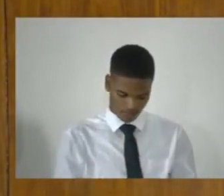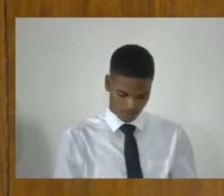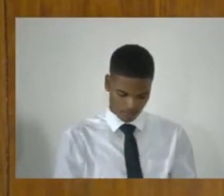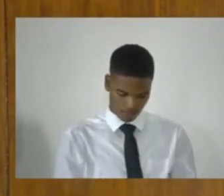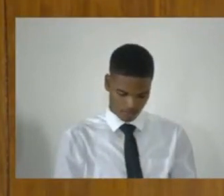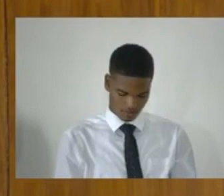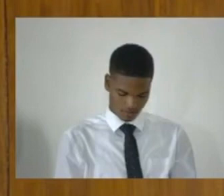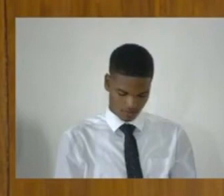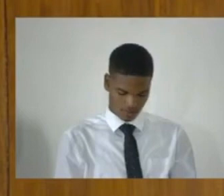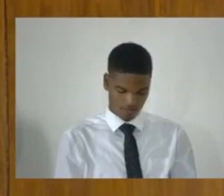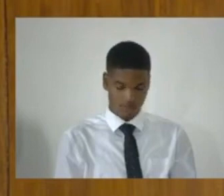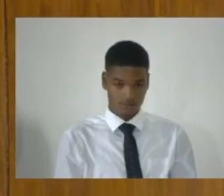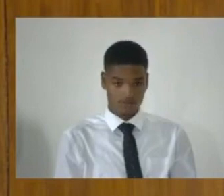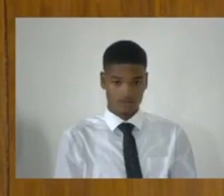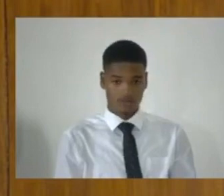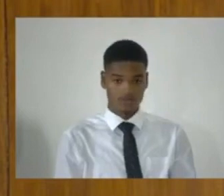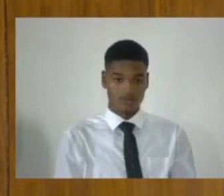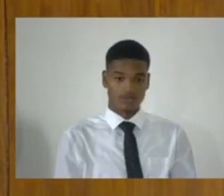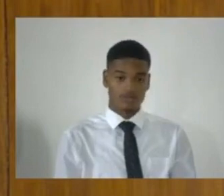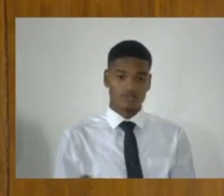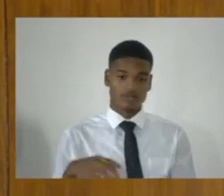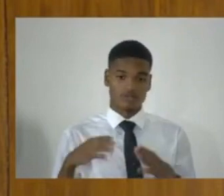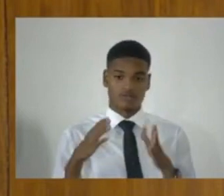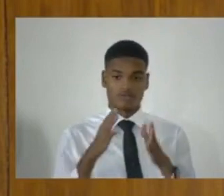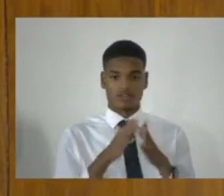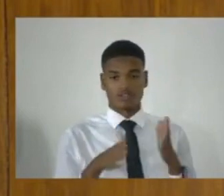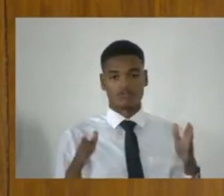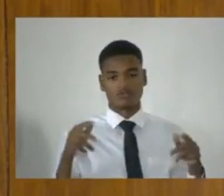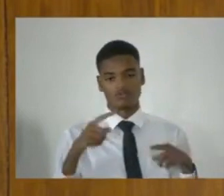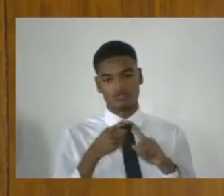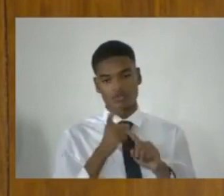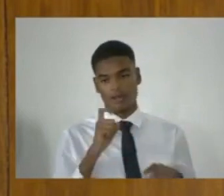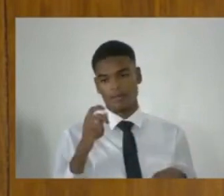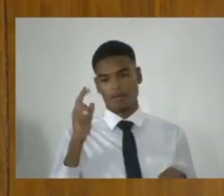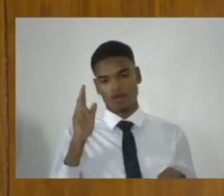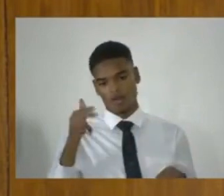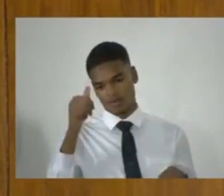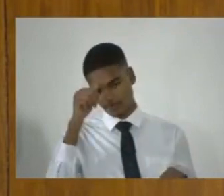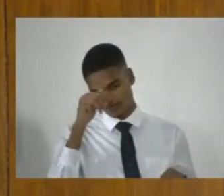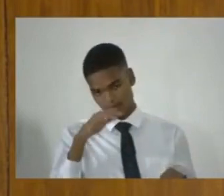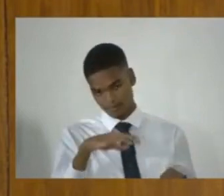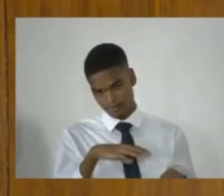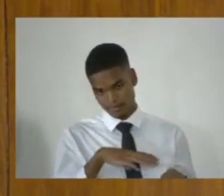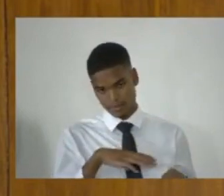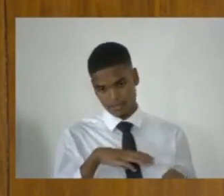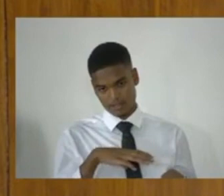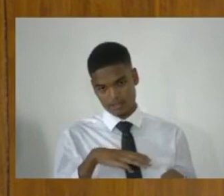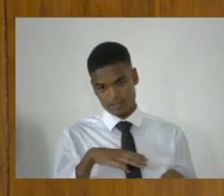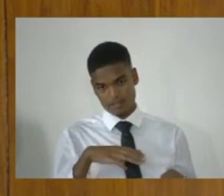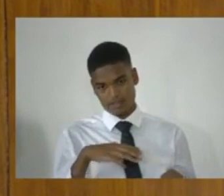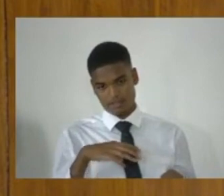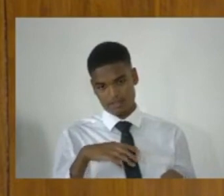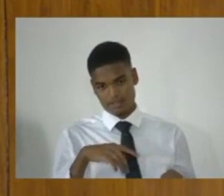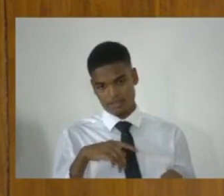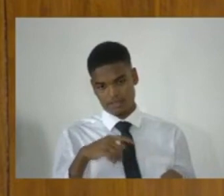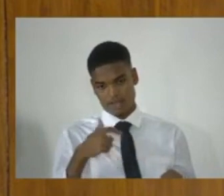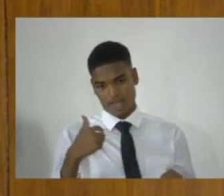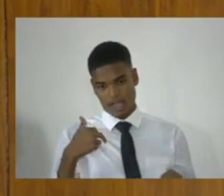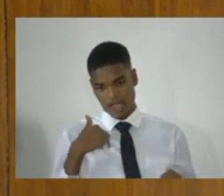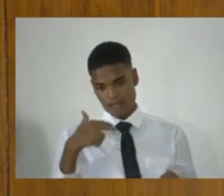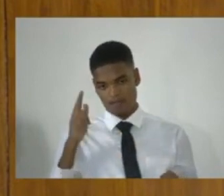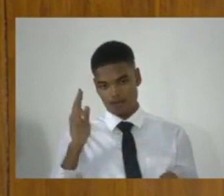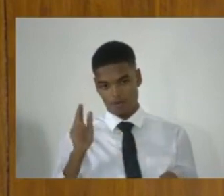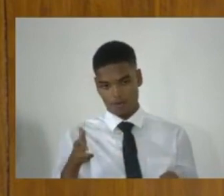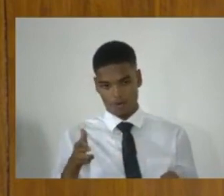range from a gunman having a gun in the